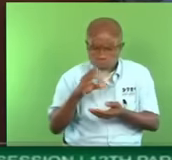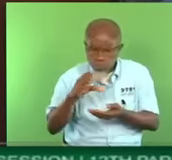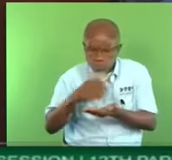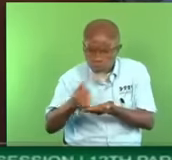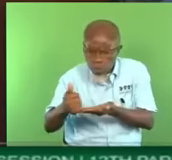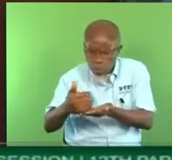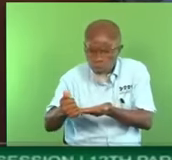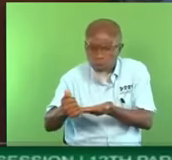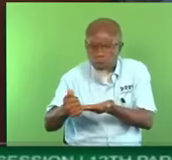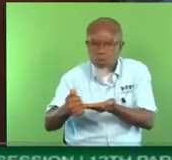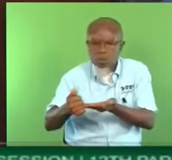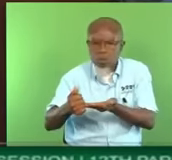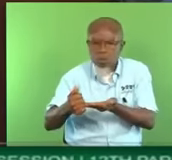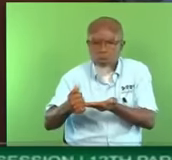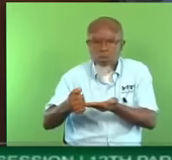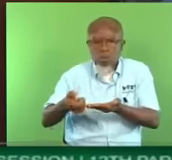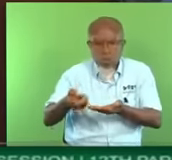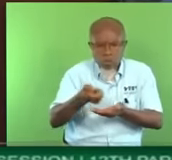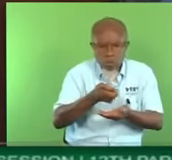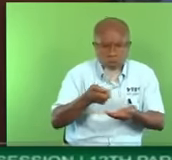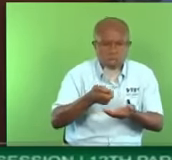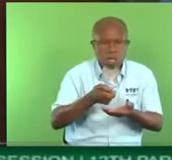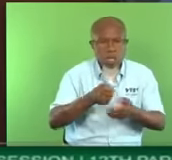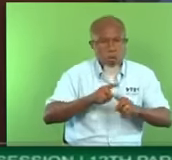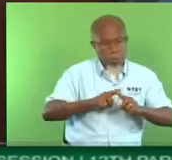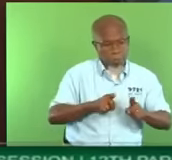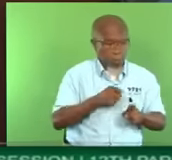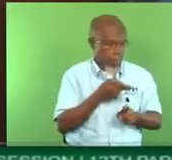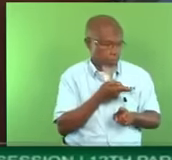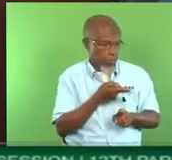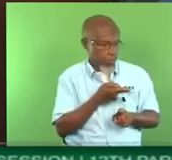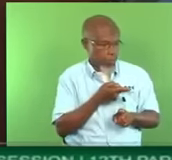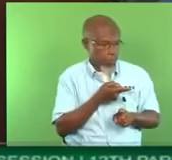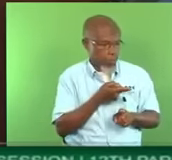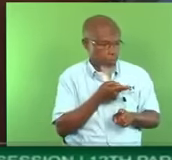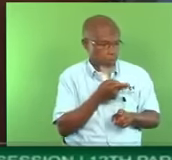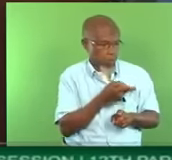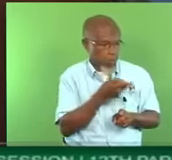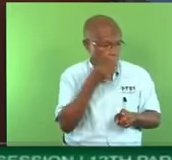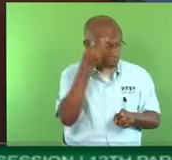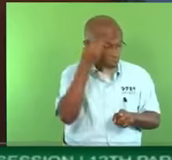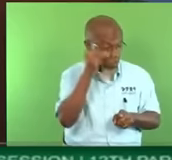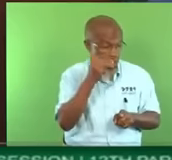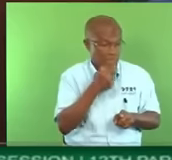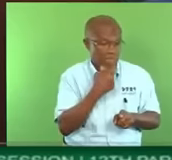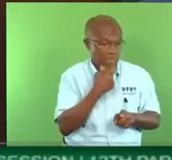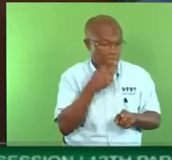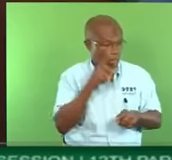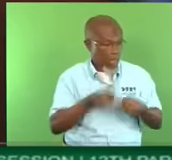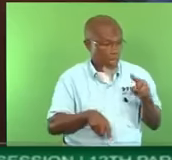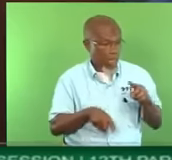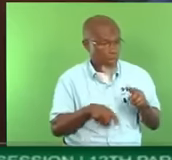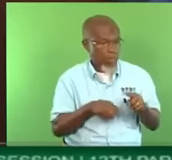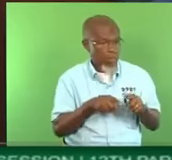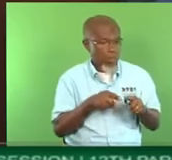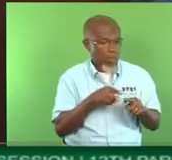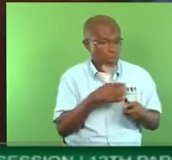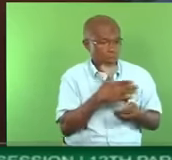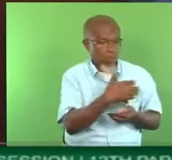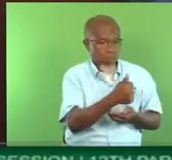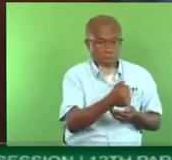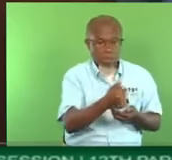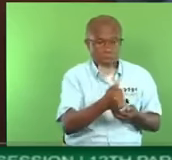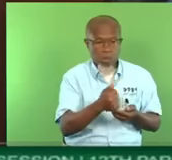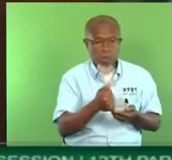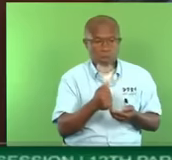that they cannot use what is called sole selective. They have to go through central tenders board. That's very instructive. When they're buying ship and